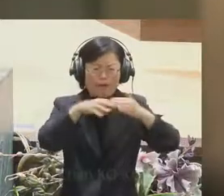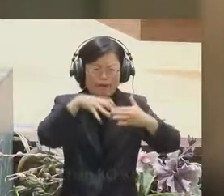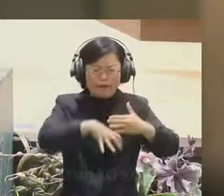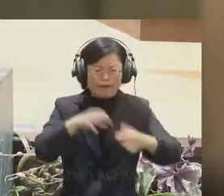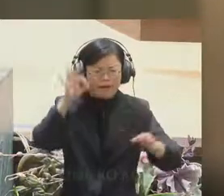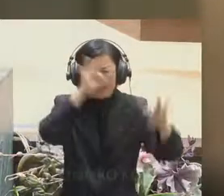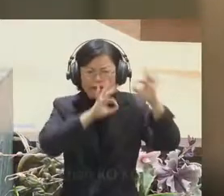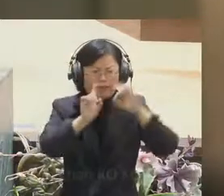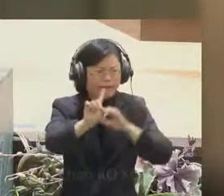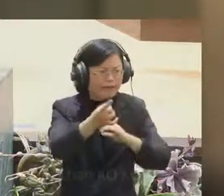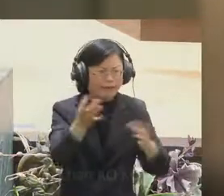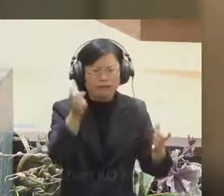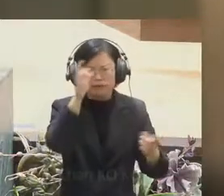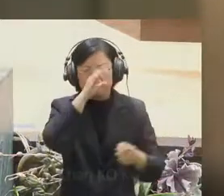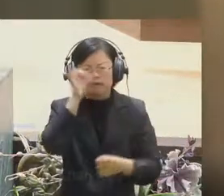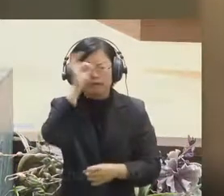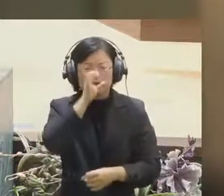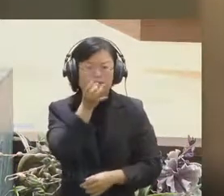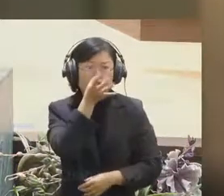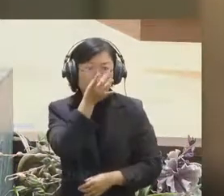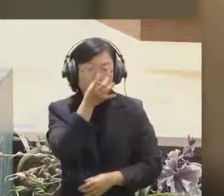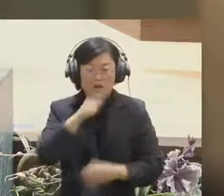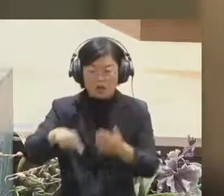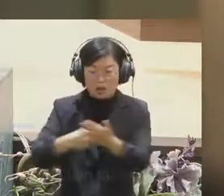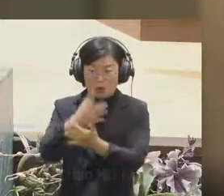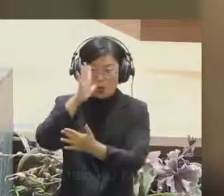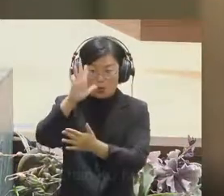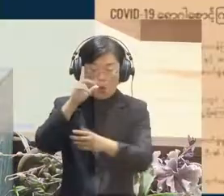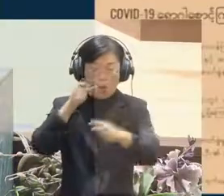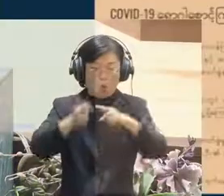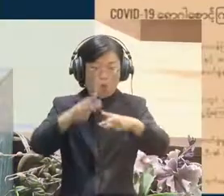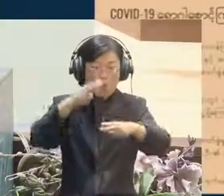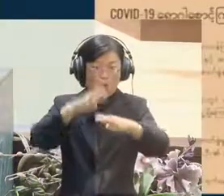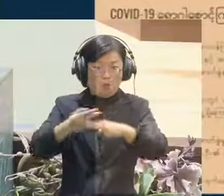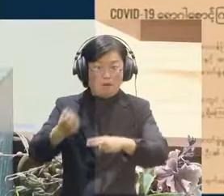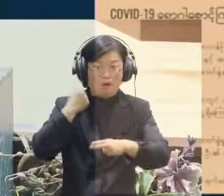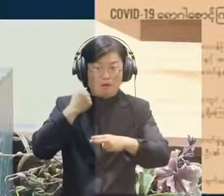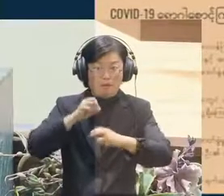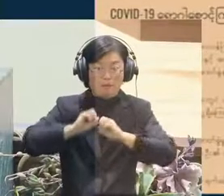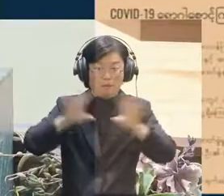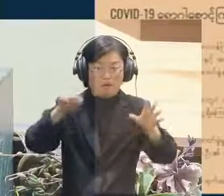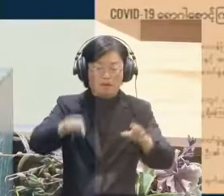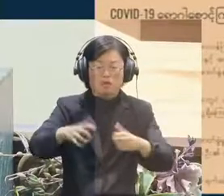find so far was from the Ministry of Health and Sports.